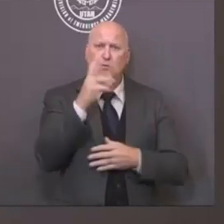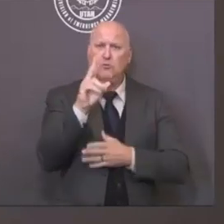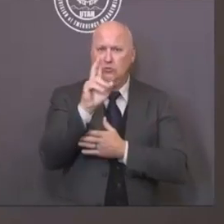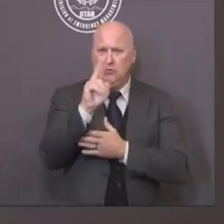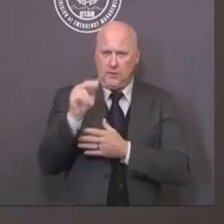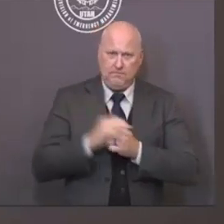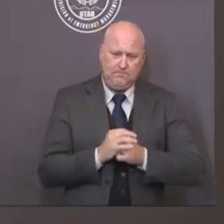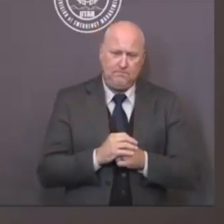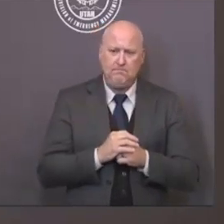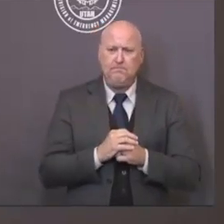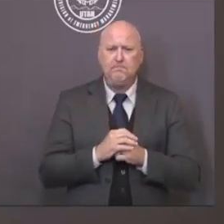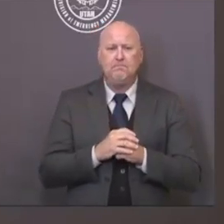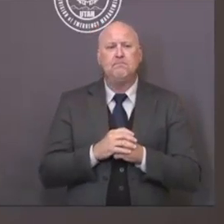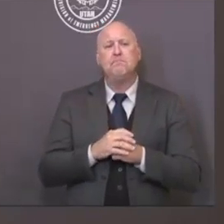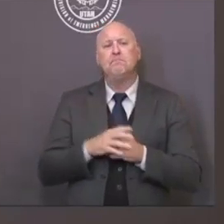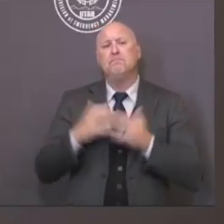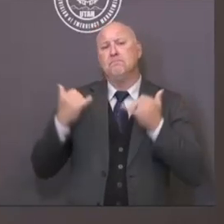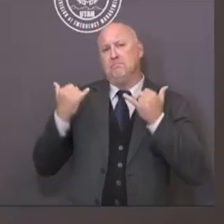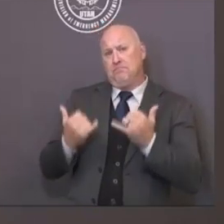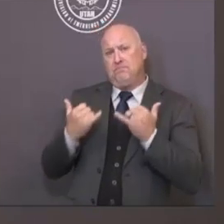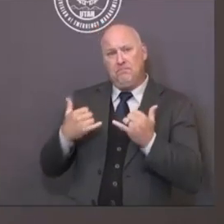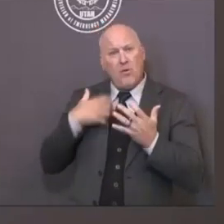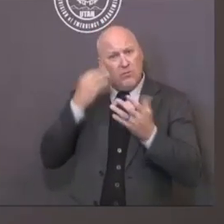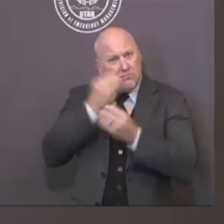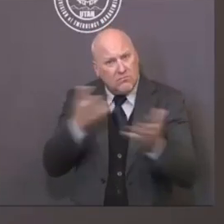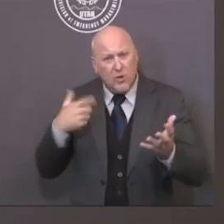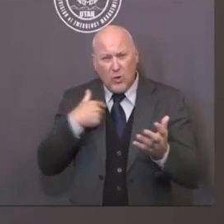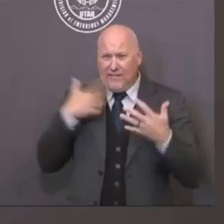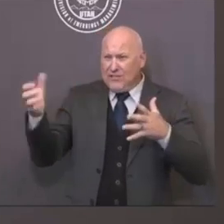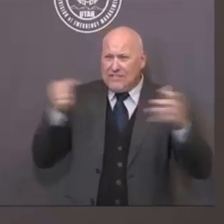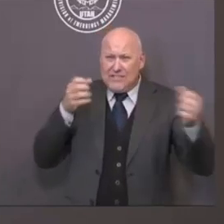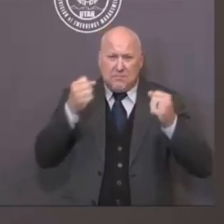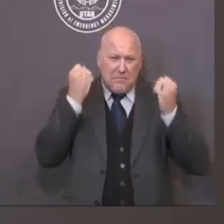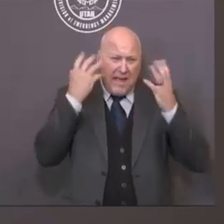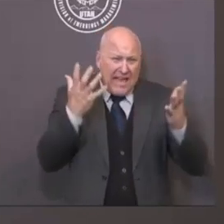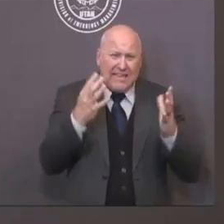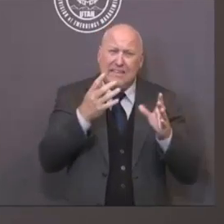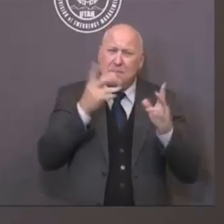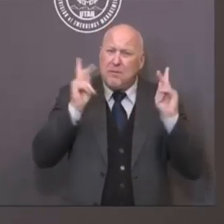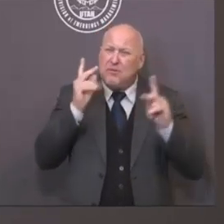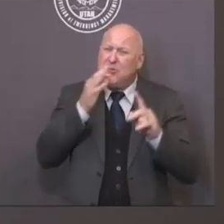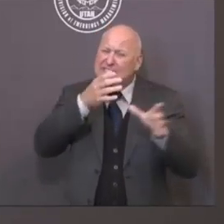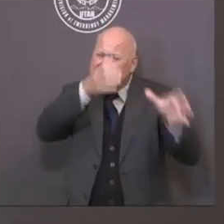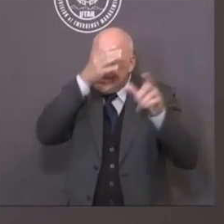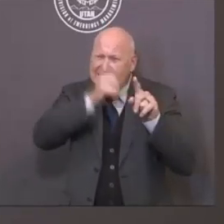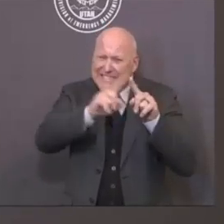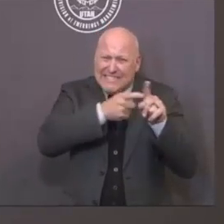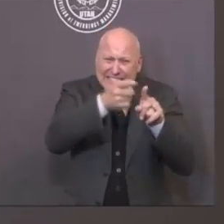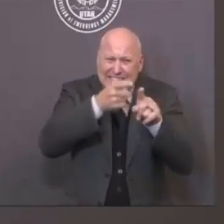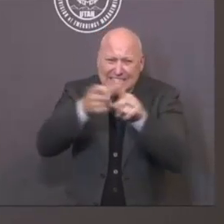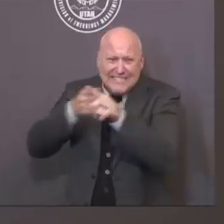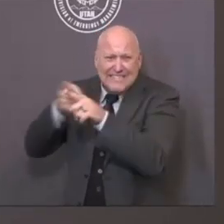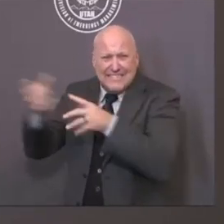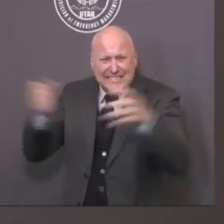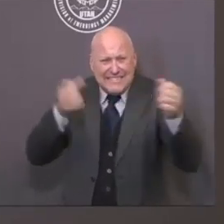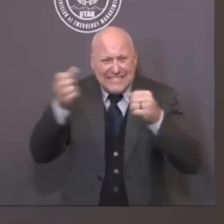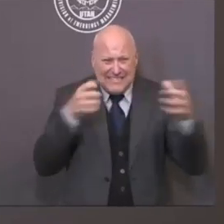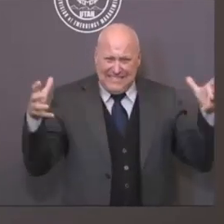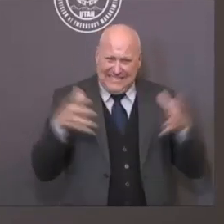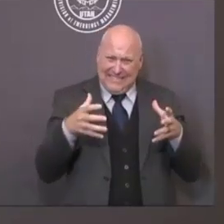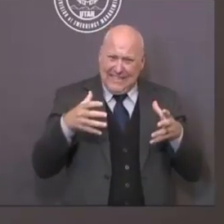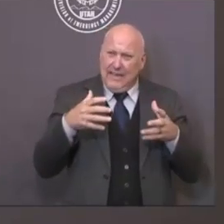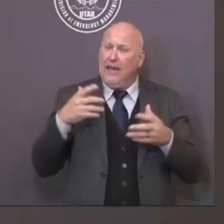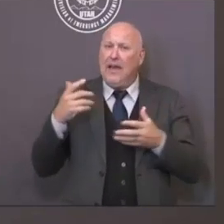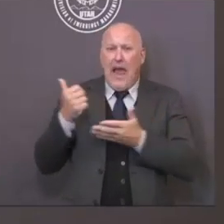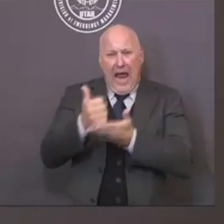with expertise that they have, input, different points of view, and trying to give us a united effort